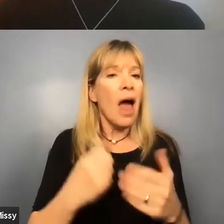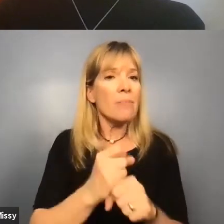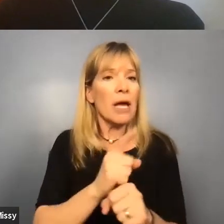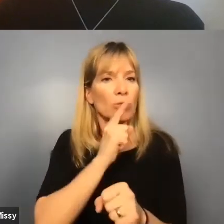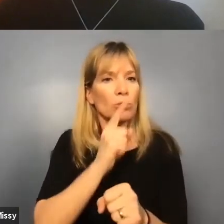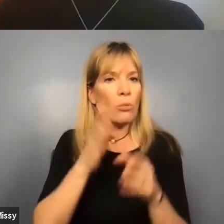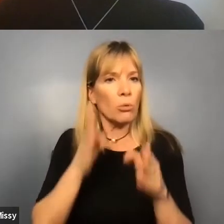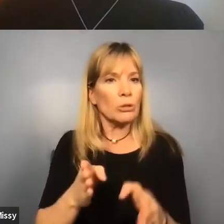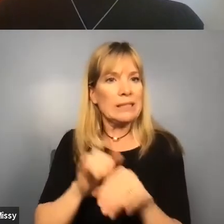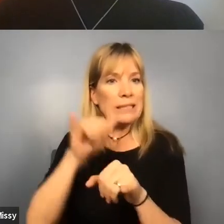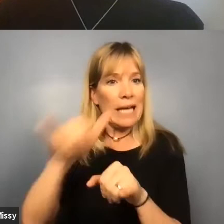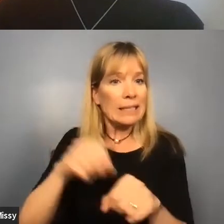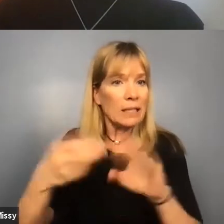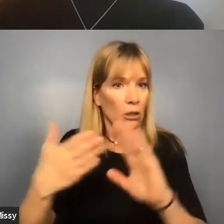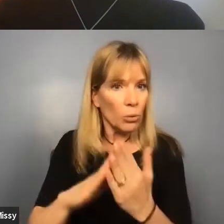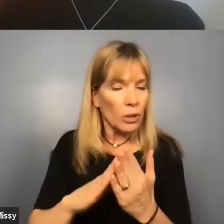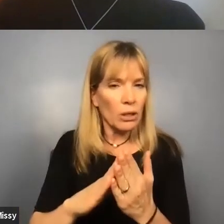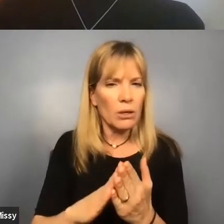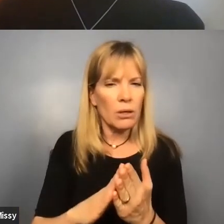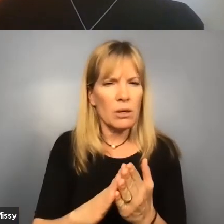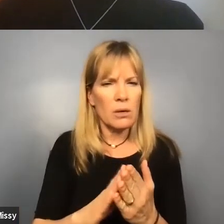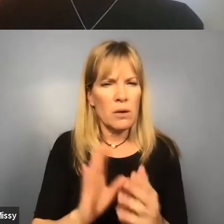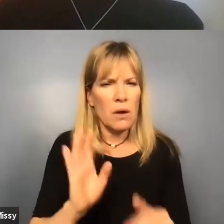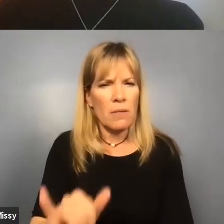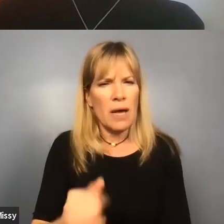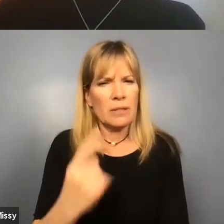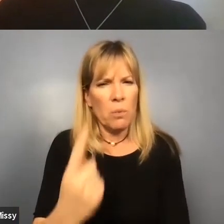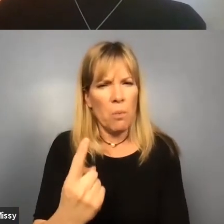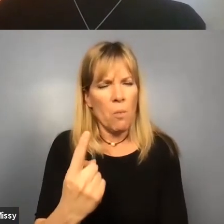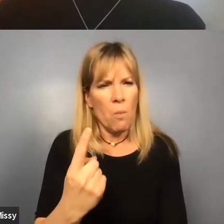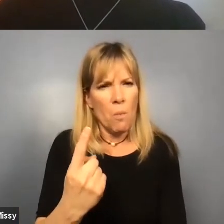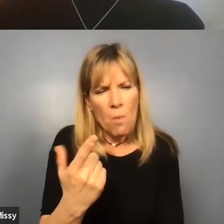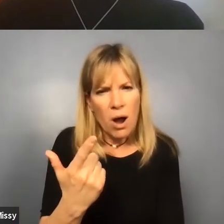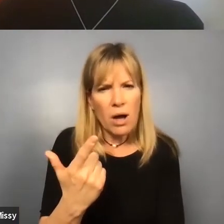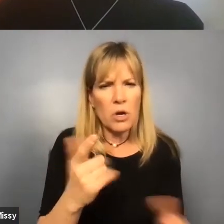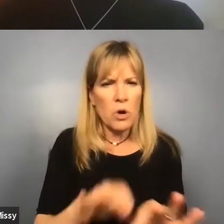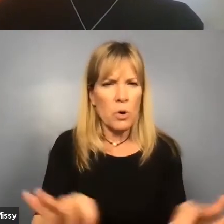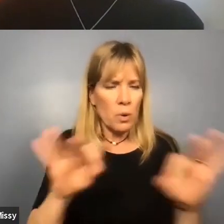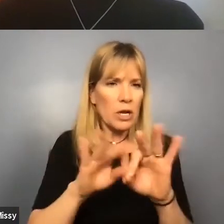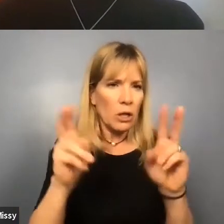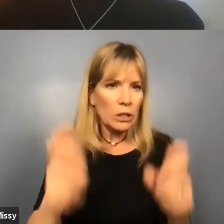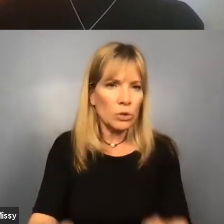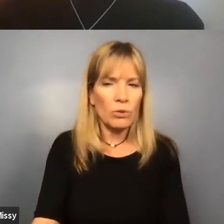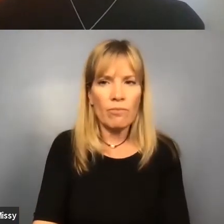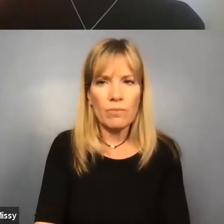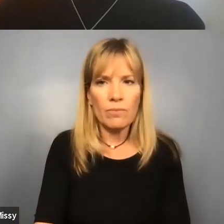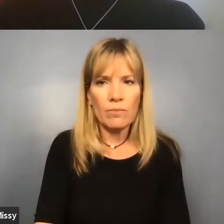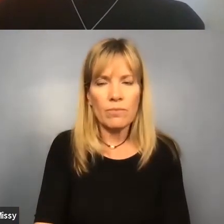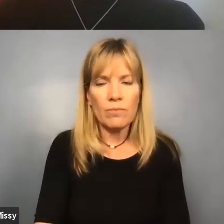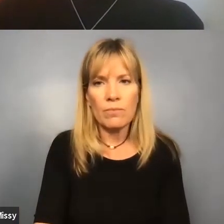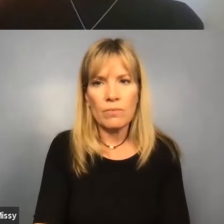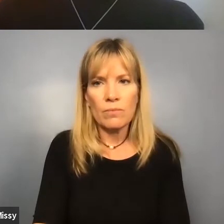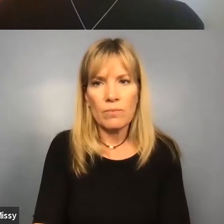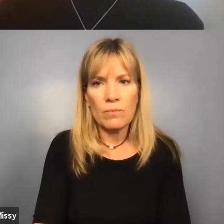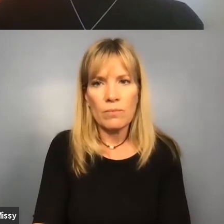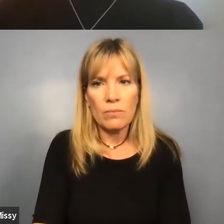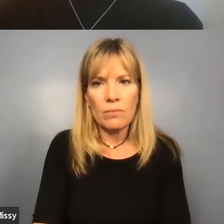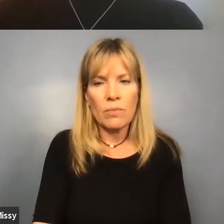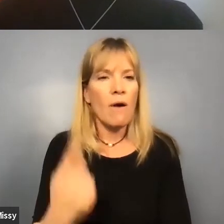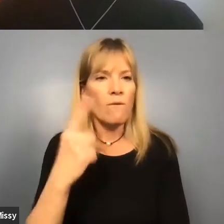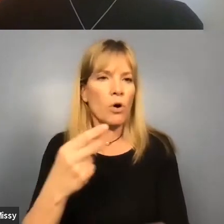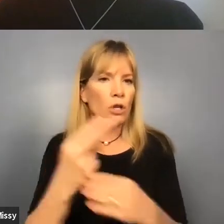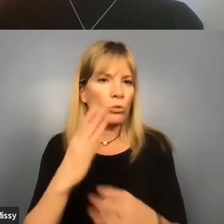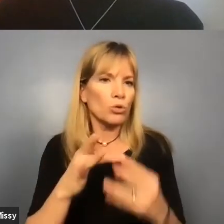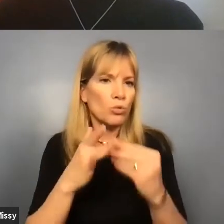community. So that's one critical issue, uh, uh, aspect of the consumer